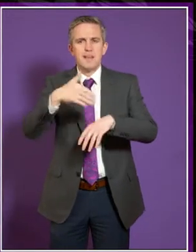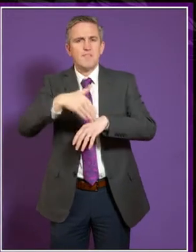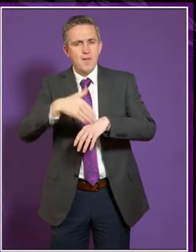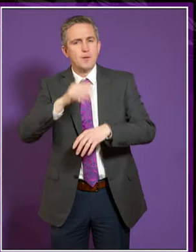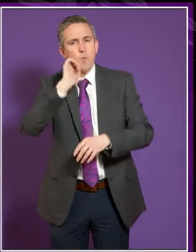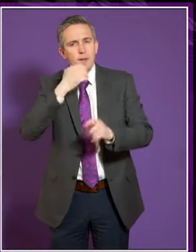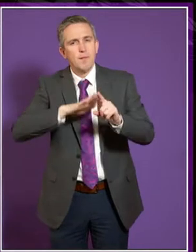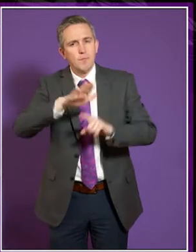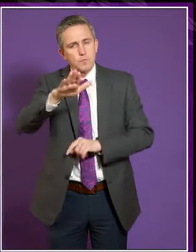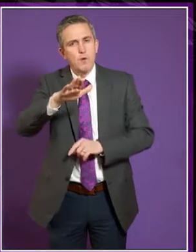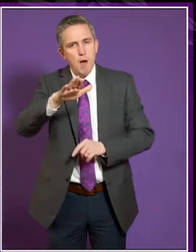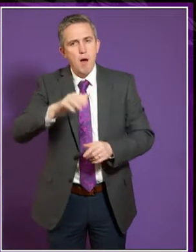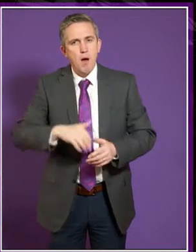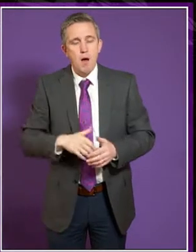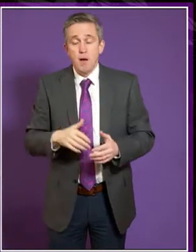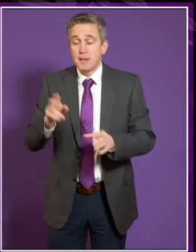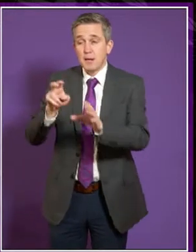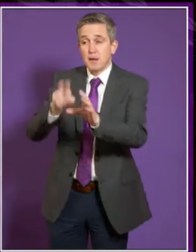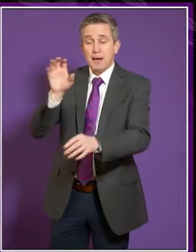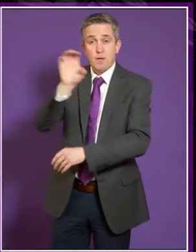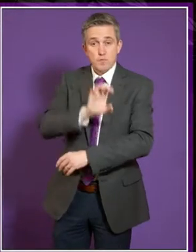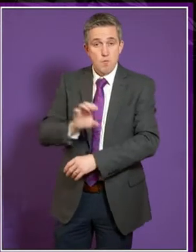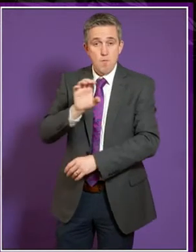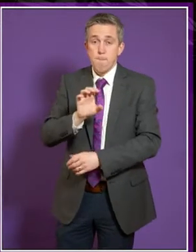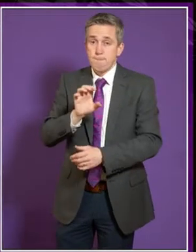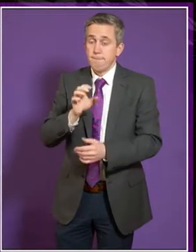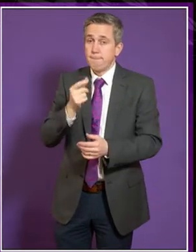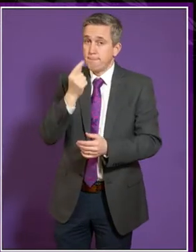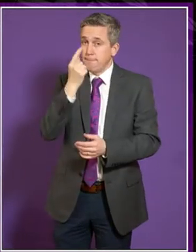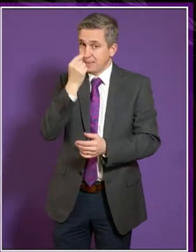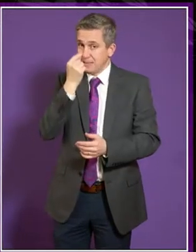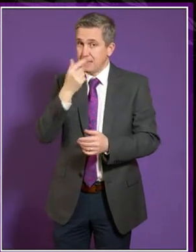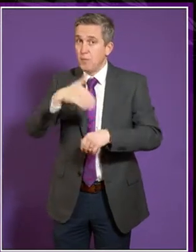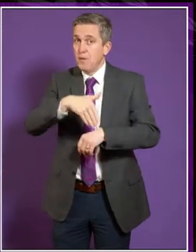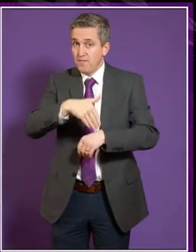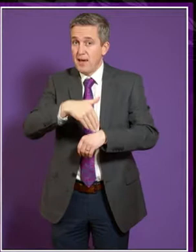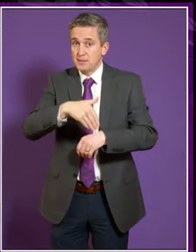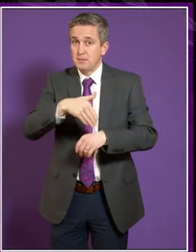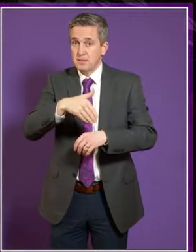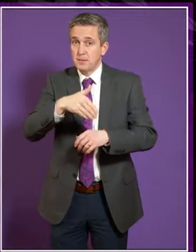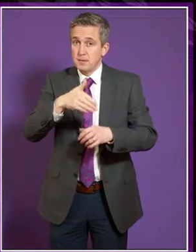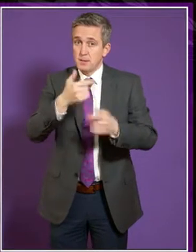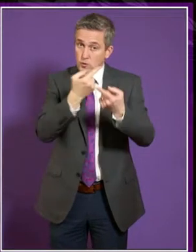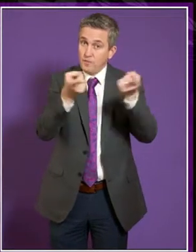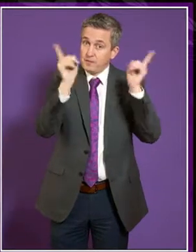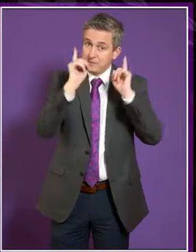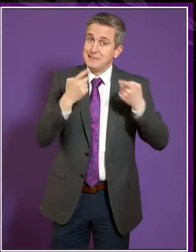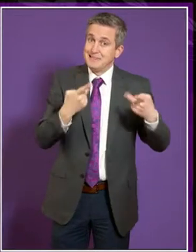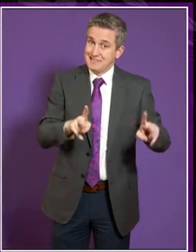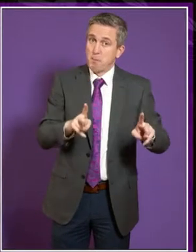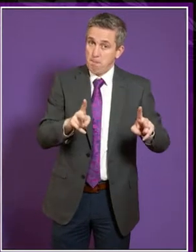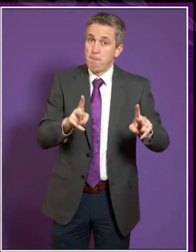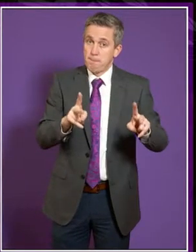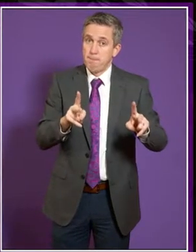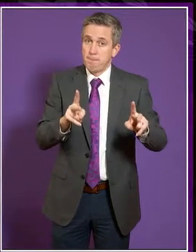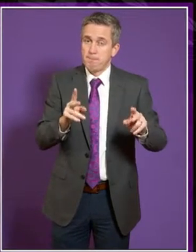There are quite a lot of impacts of Brexit, potential impacts of Brexit on on the university system to